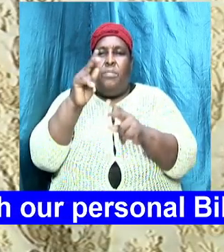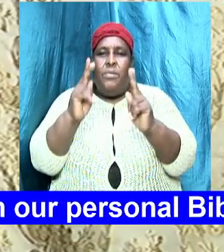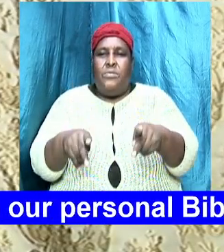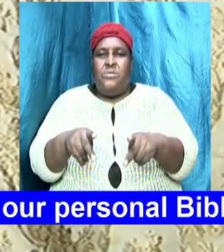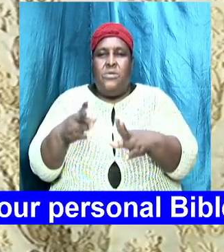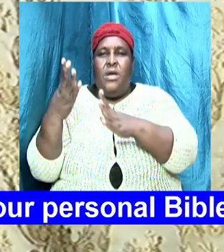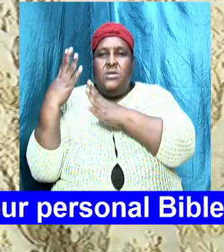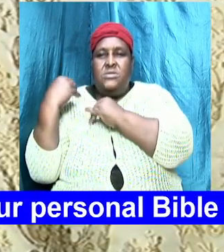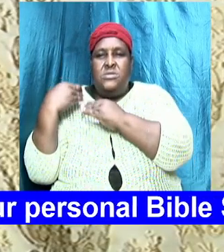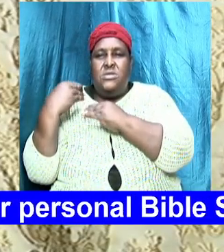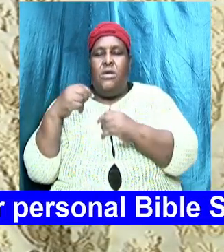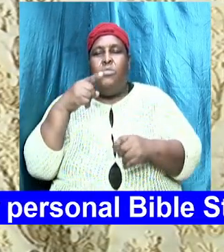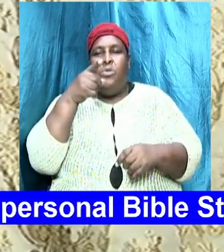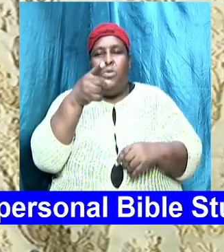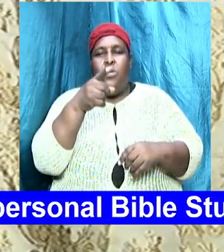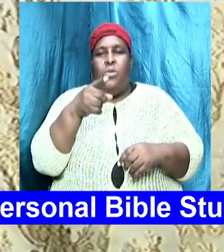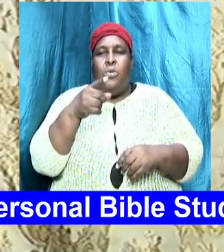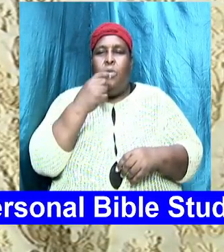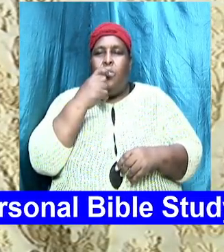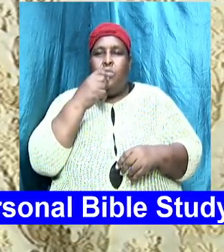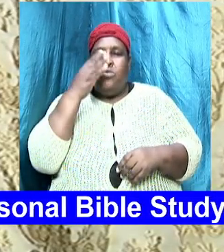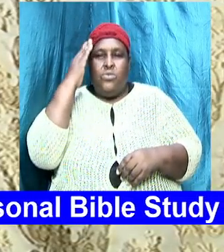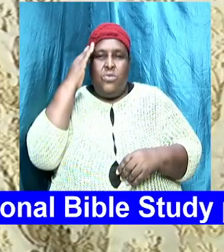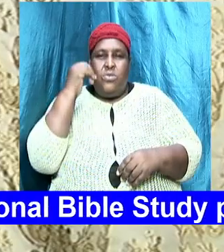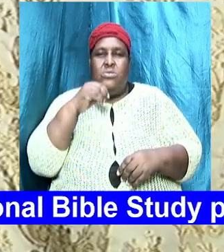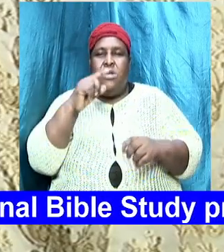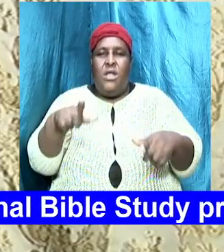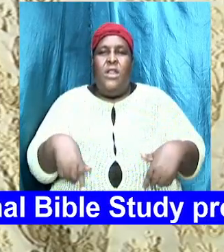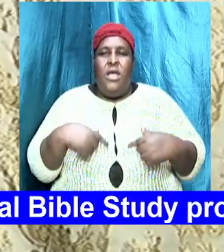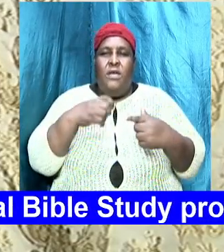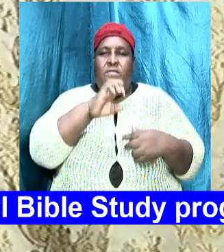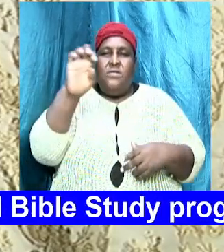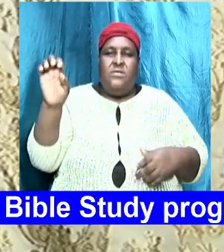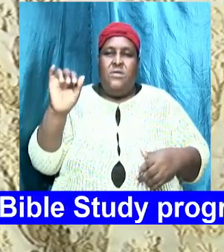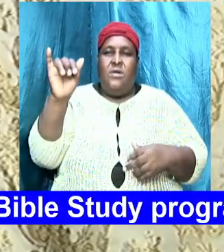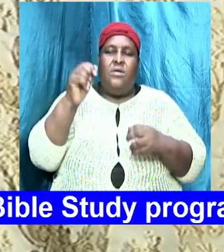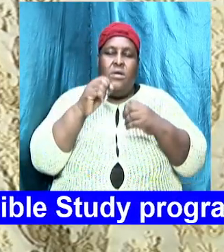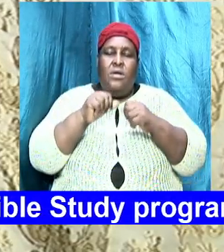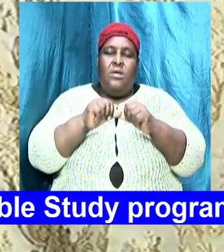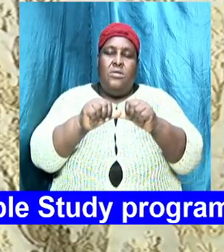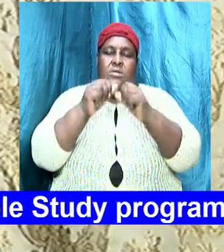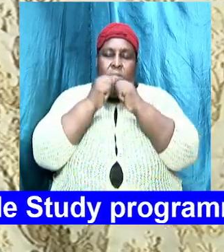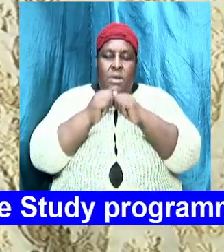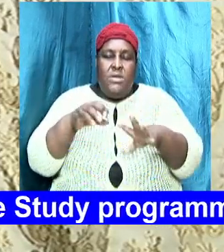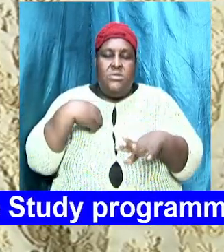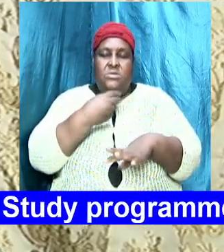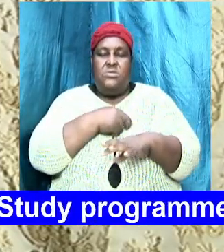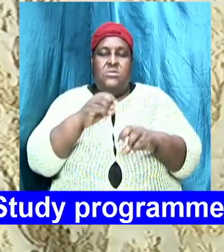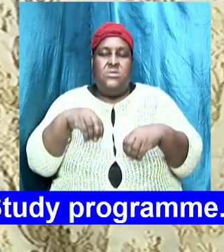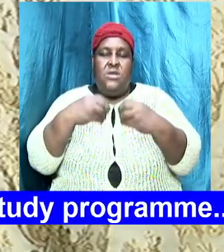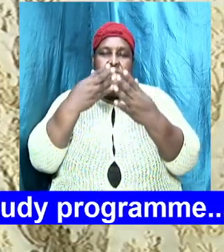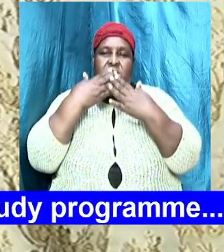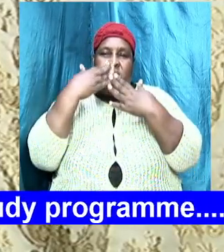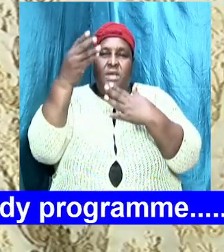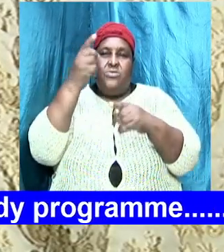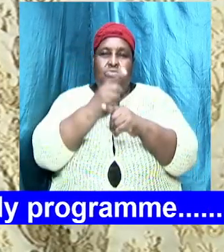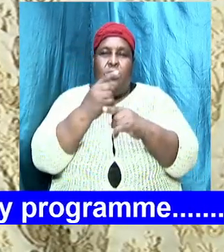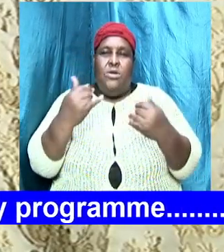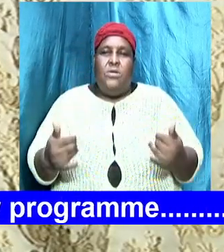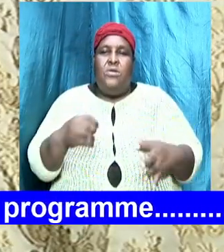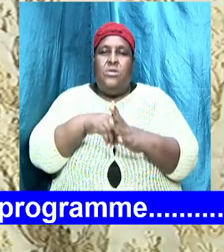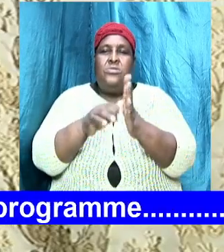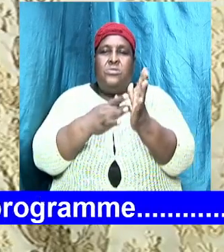accept you for whom to know is to have life eternal continue to bless us we pray as we give thanks right now in